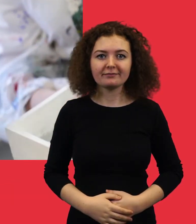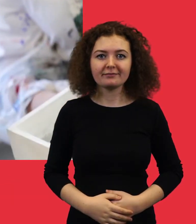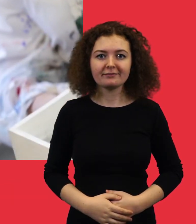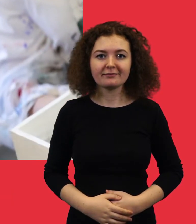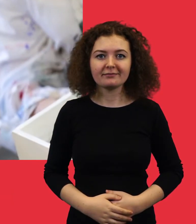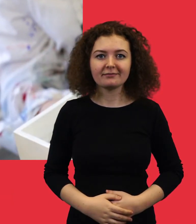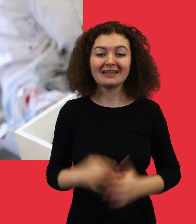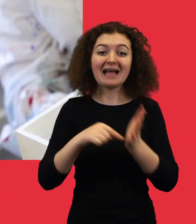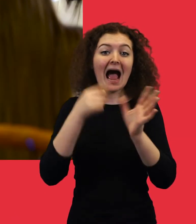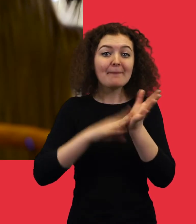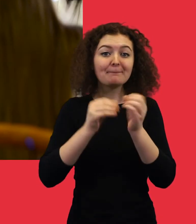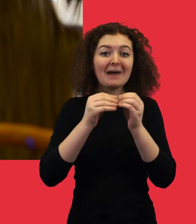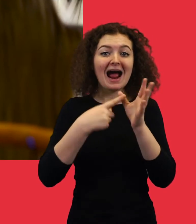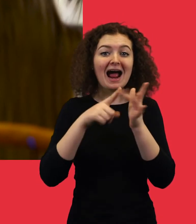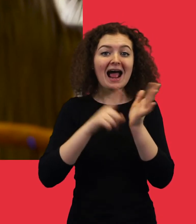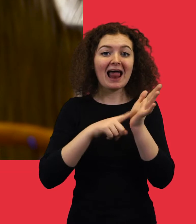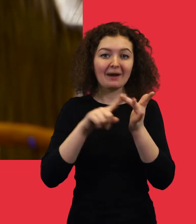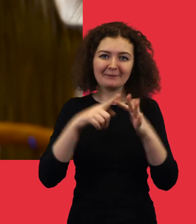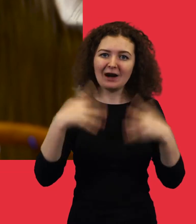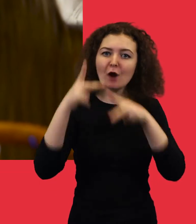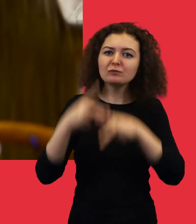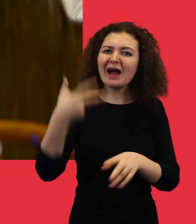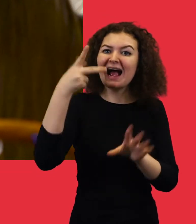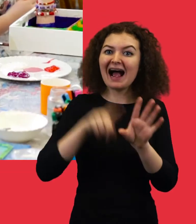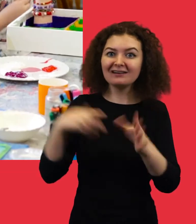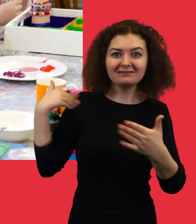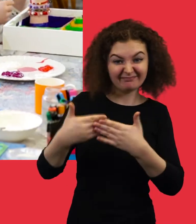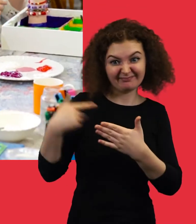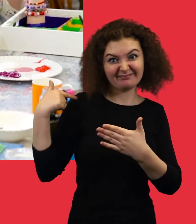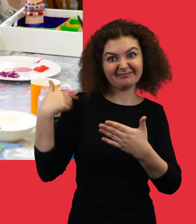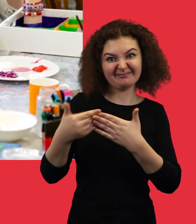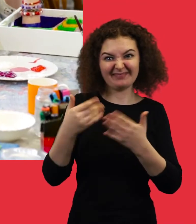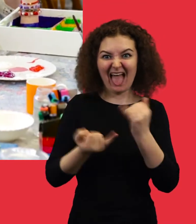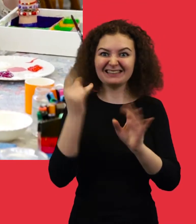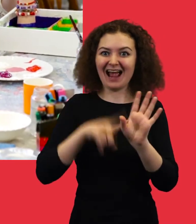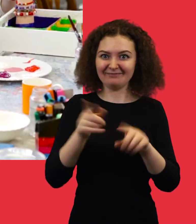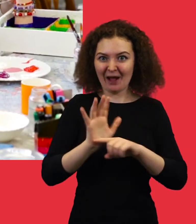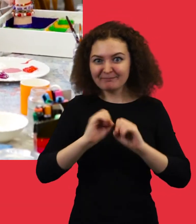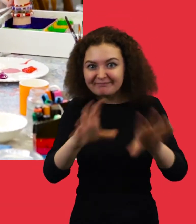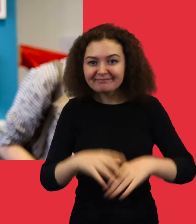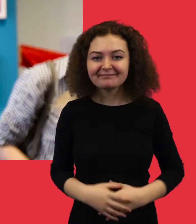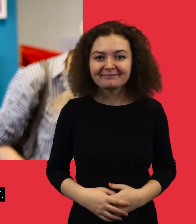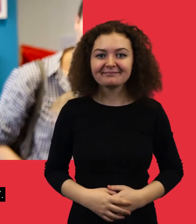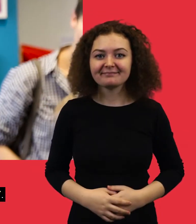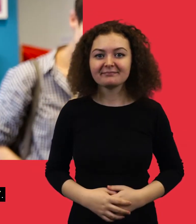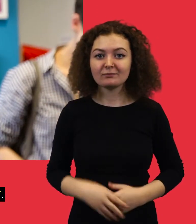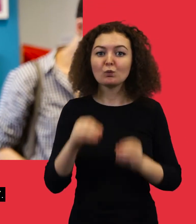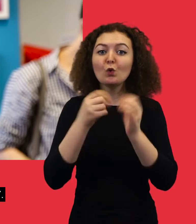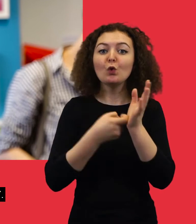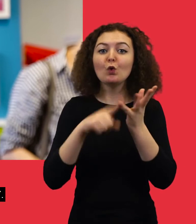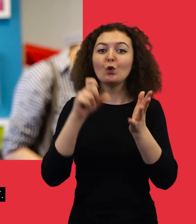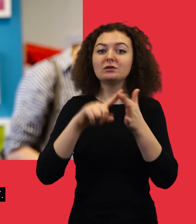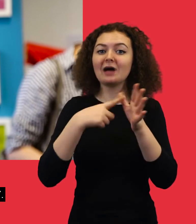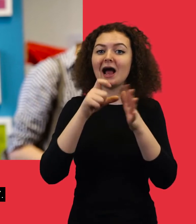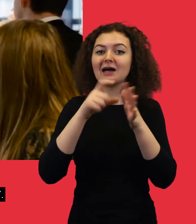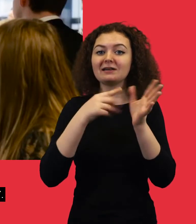Tam Bailey was Commissioner for eight years and this film is about his last year. This year,